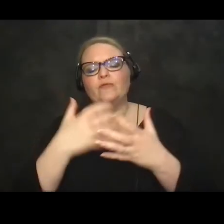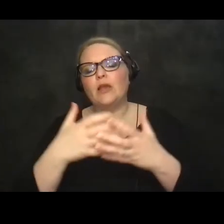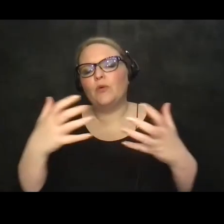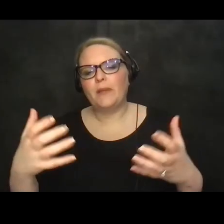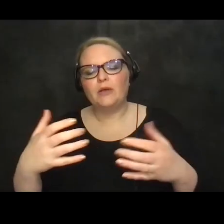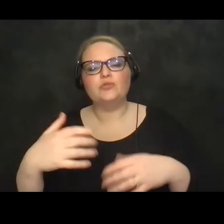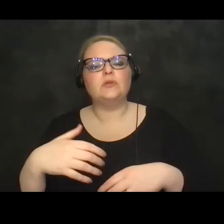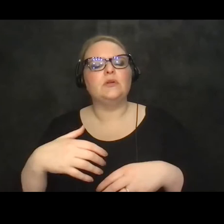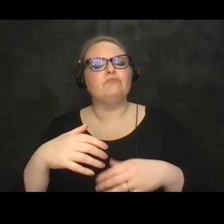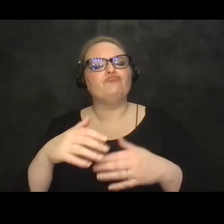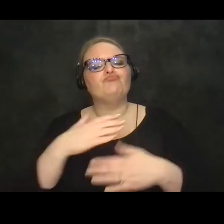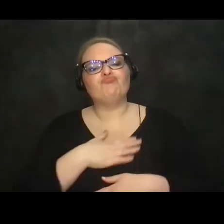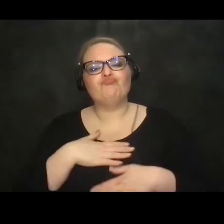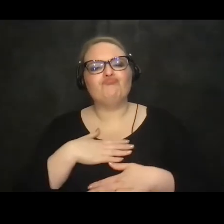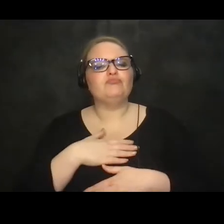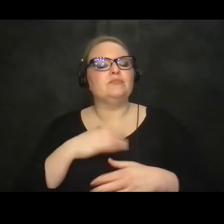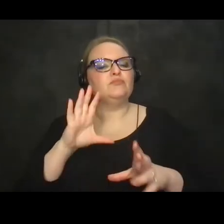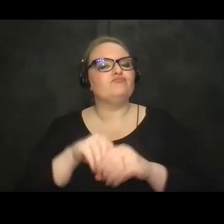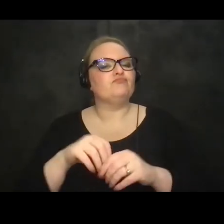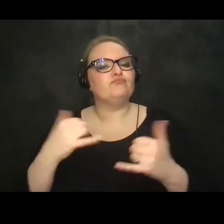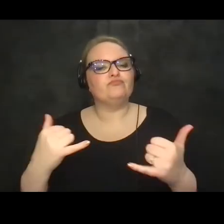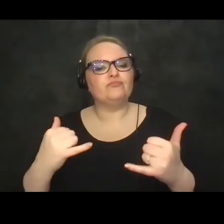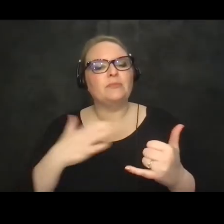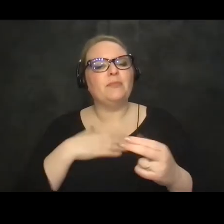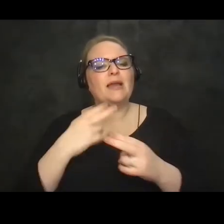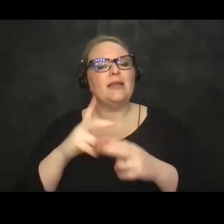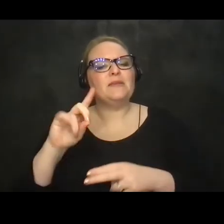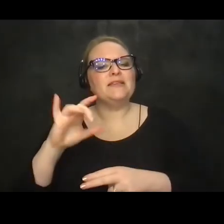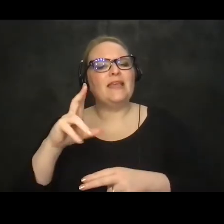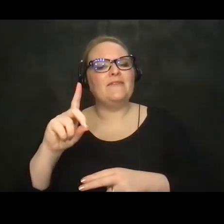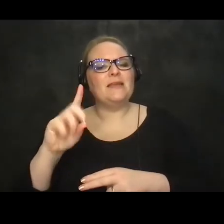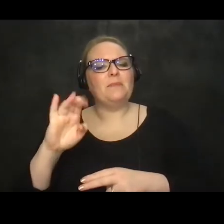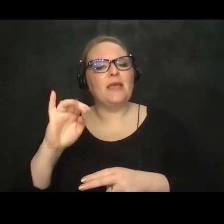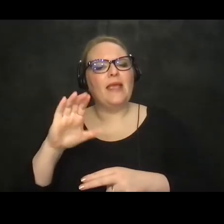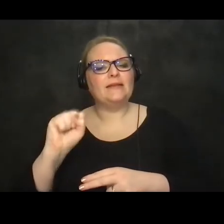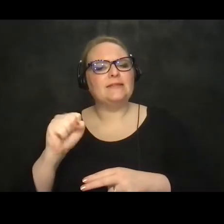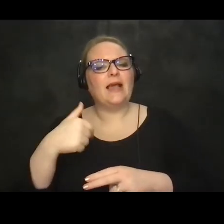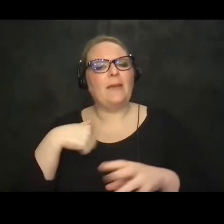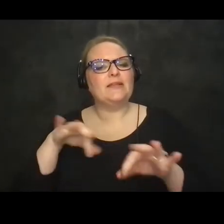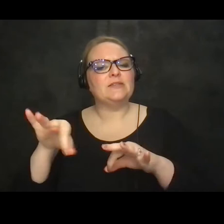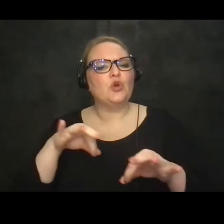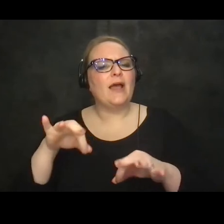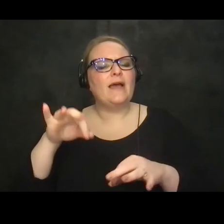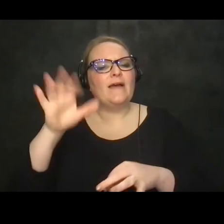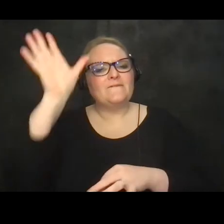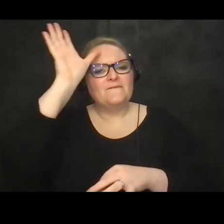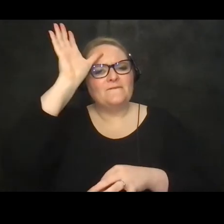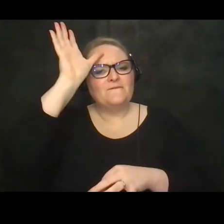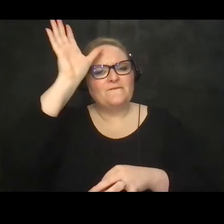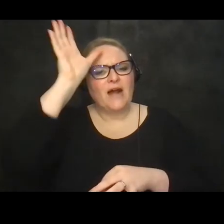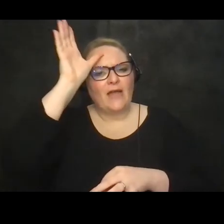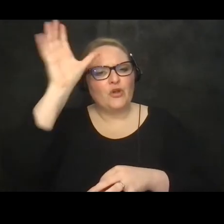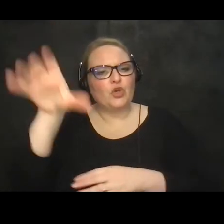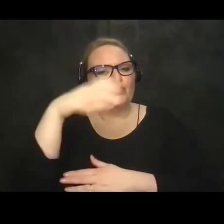it's it's a great pleasure to join you um my name is David Baines uh I've been described as what father Christmas would look like if he let himself